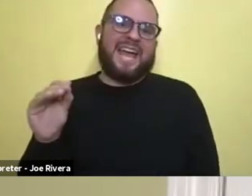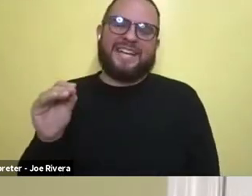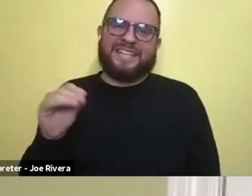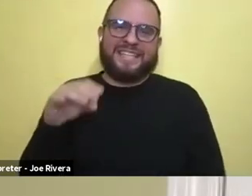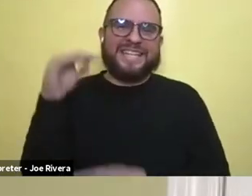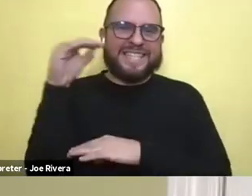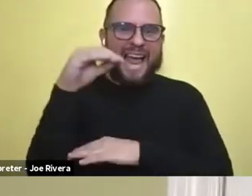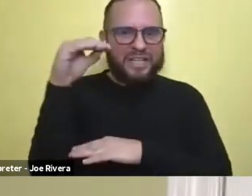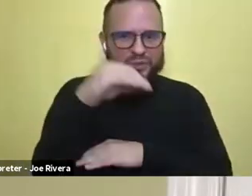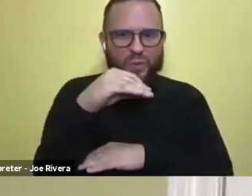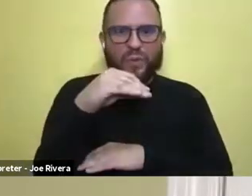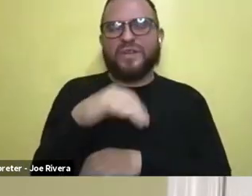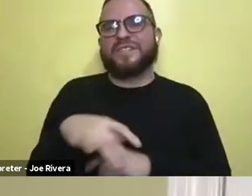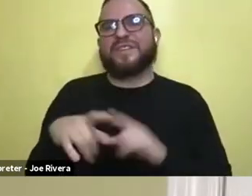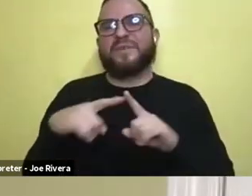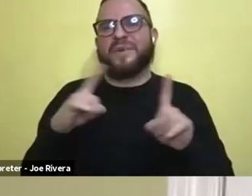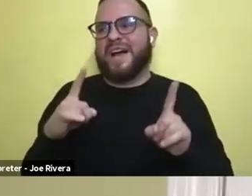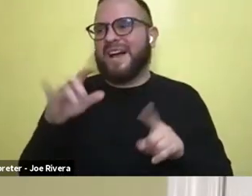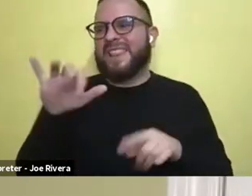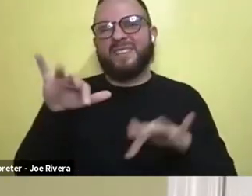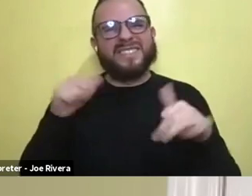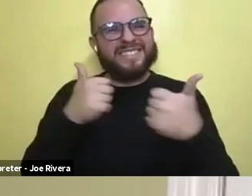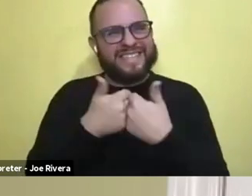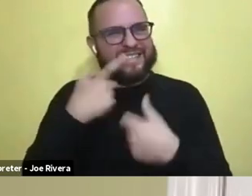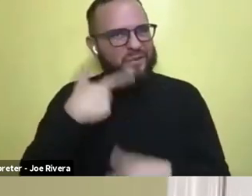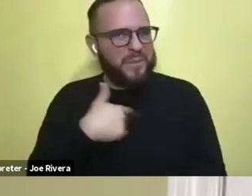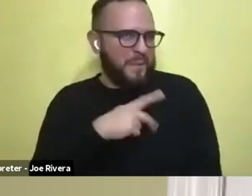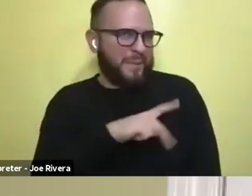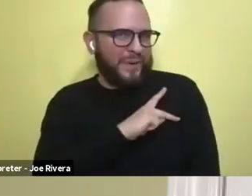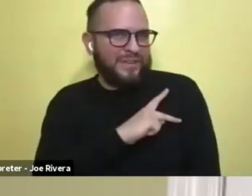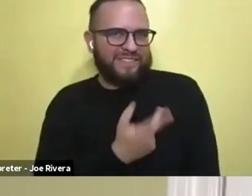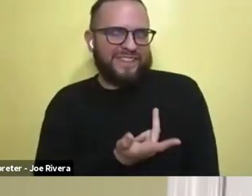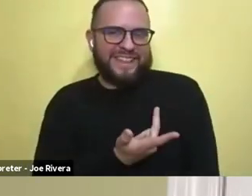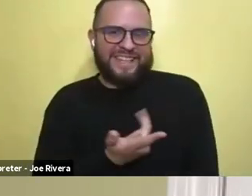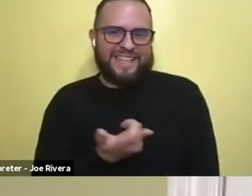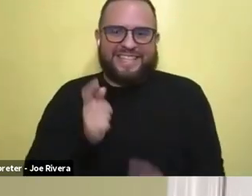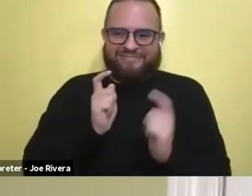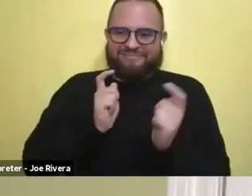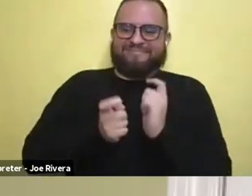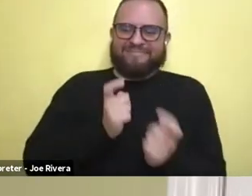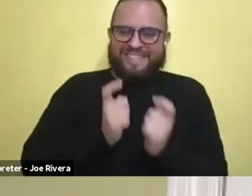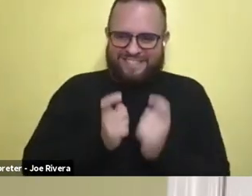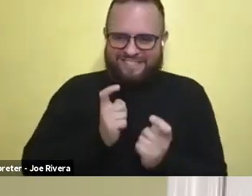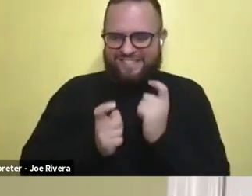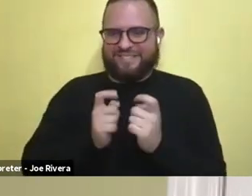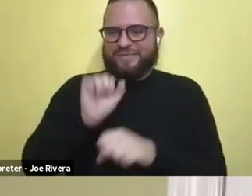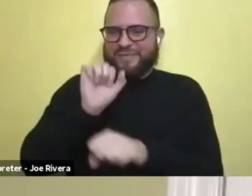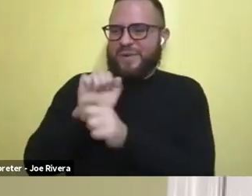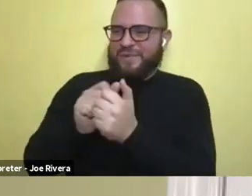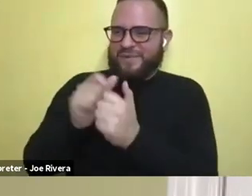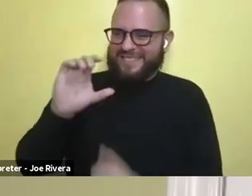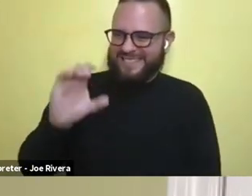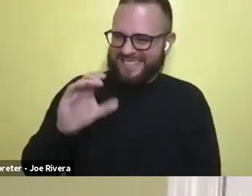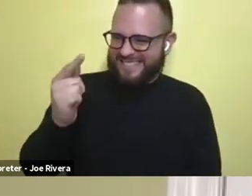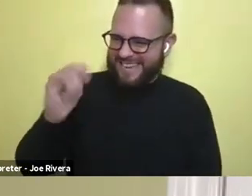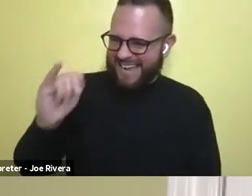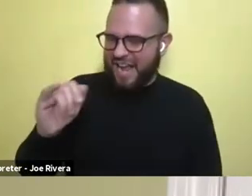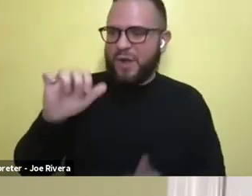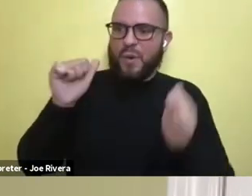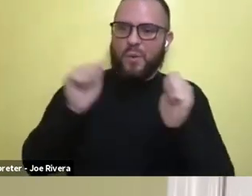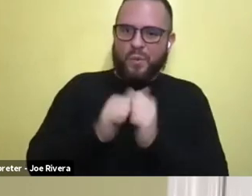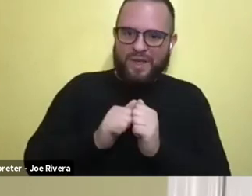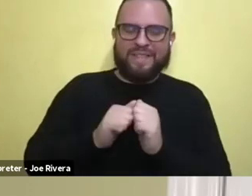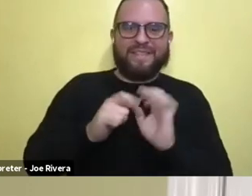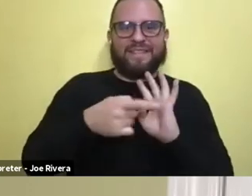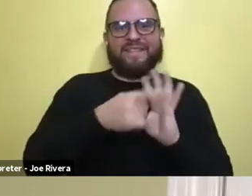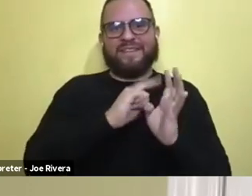definitely a challenge, at least for me personally, to adjust to working with CGI with an entire cast because everything